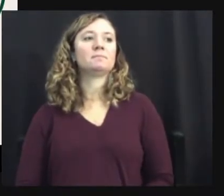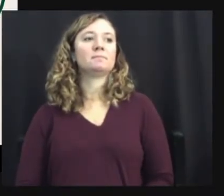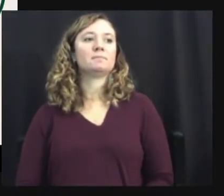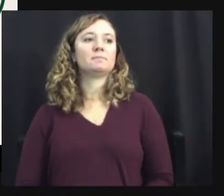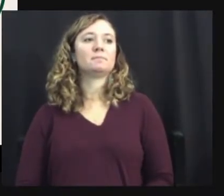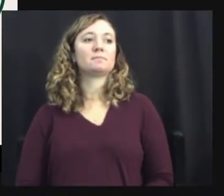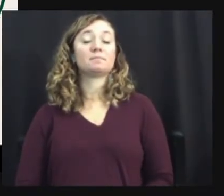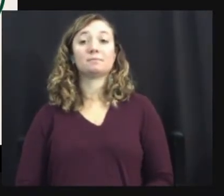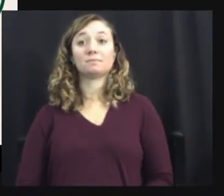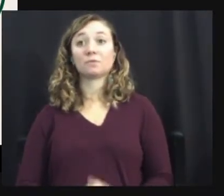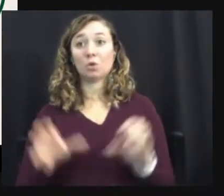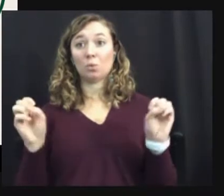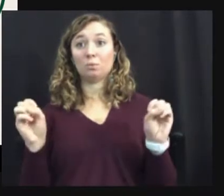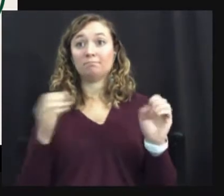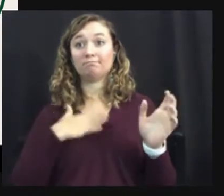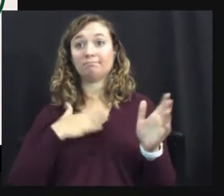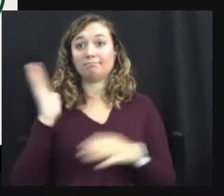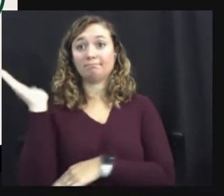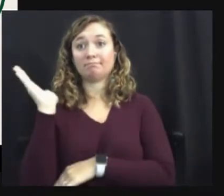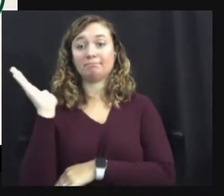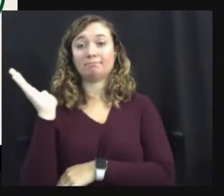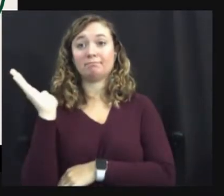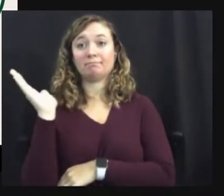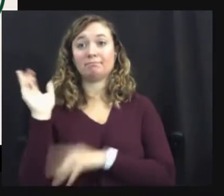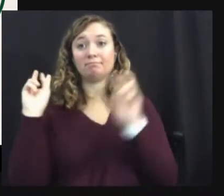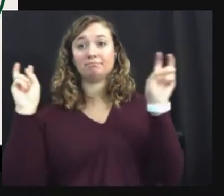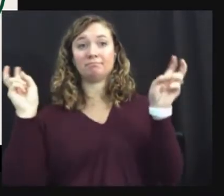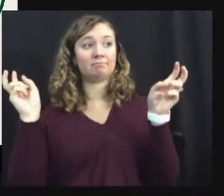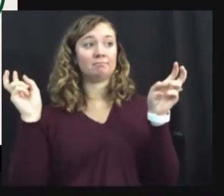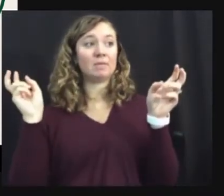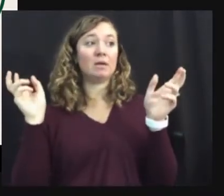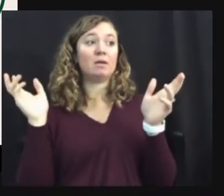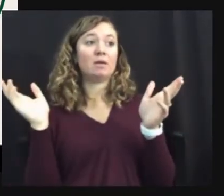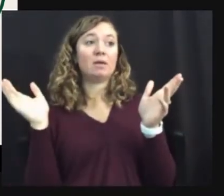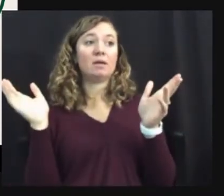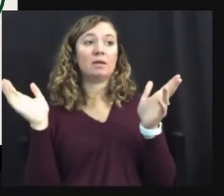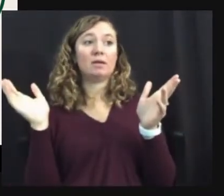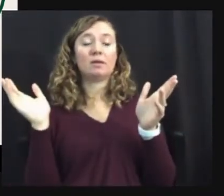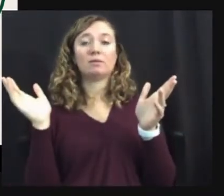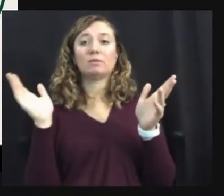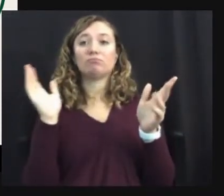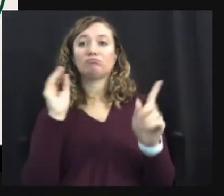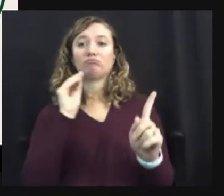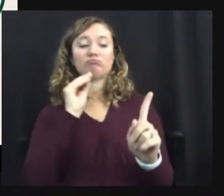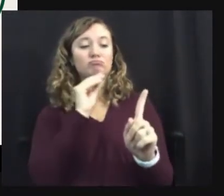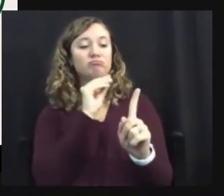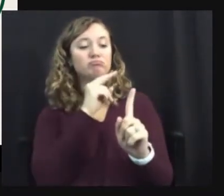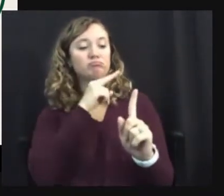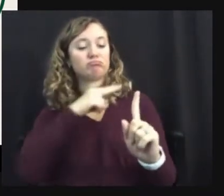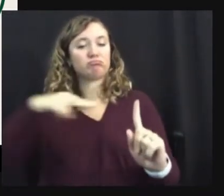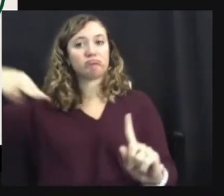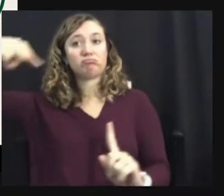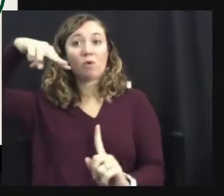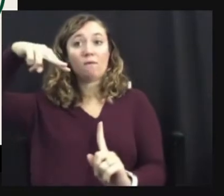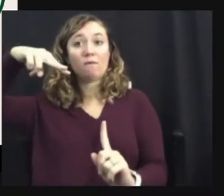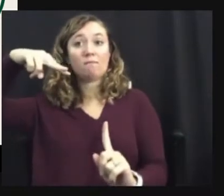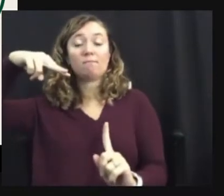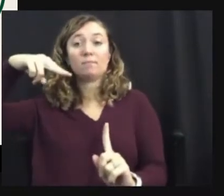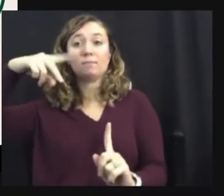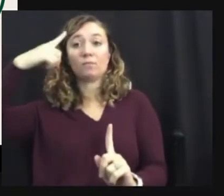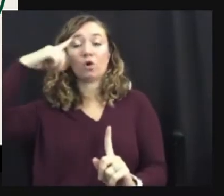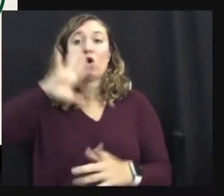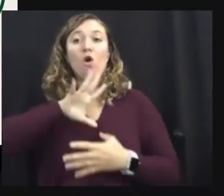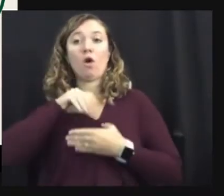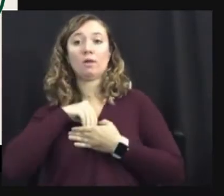All right. So my presentation this morning is kind of giving you an orientation and an overview for autism from the